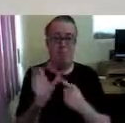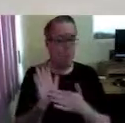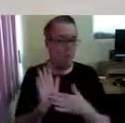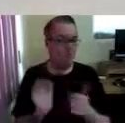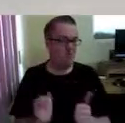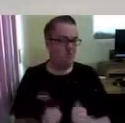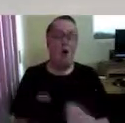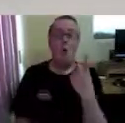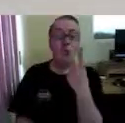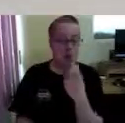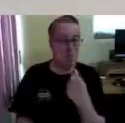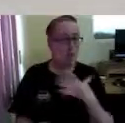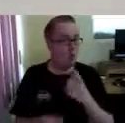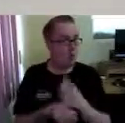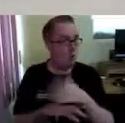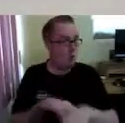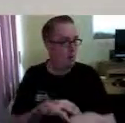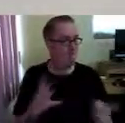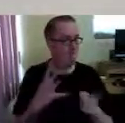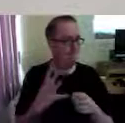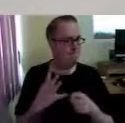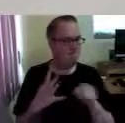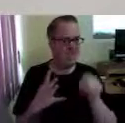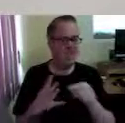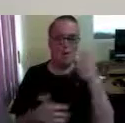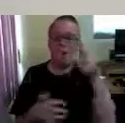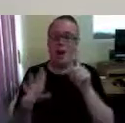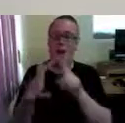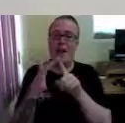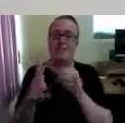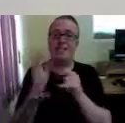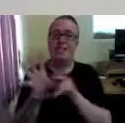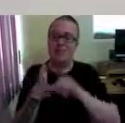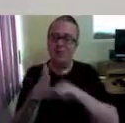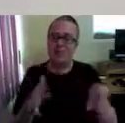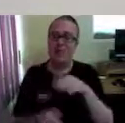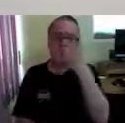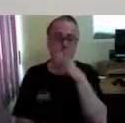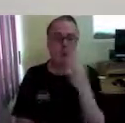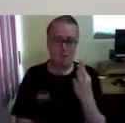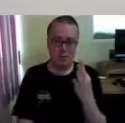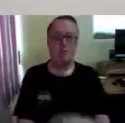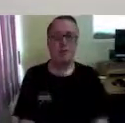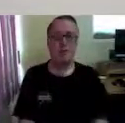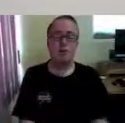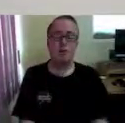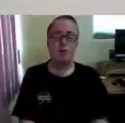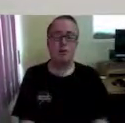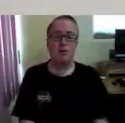booms. And I have one more, and this is called an ESUS, and this is actually from France.